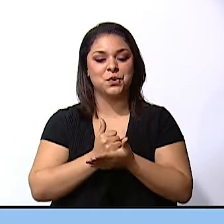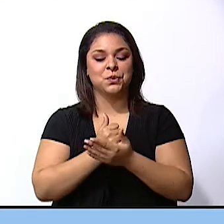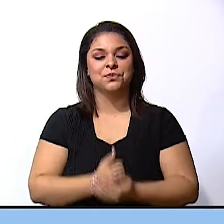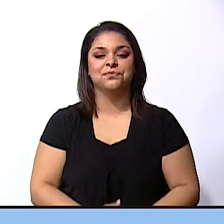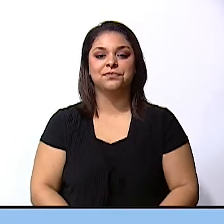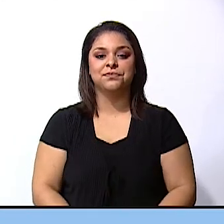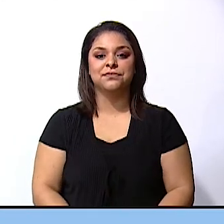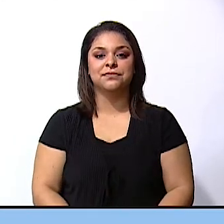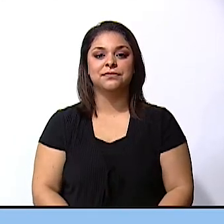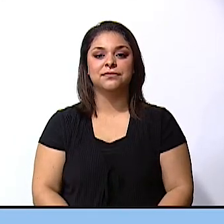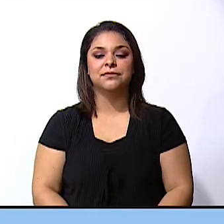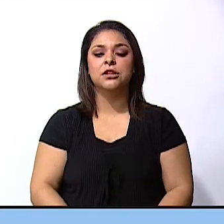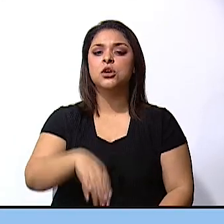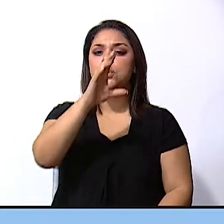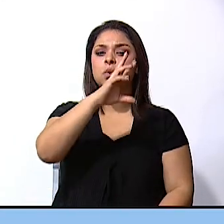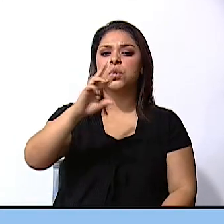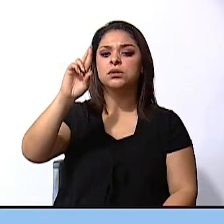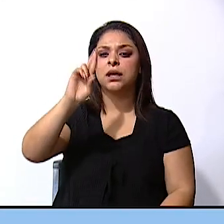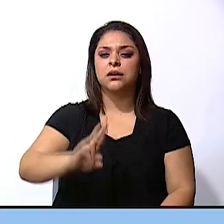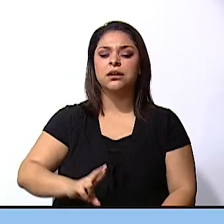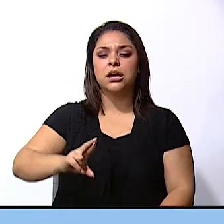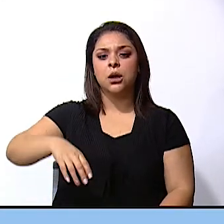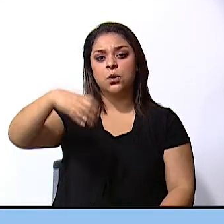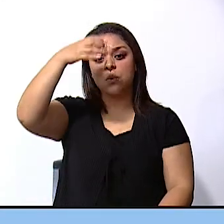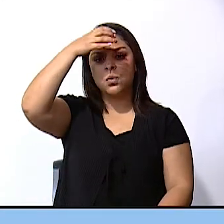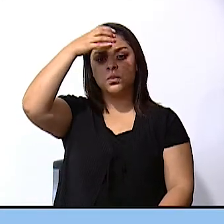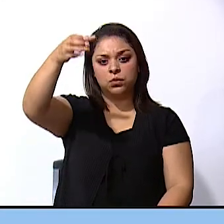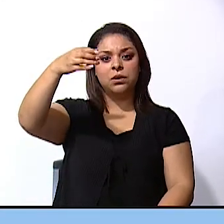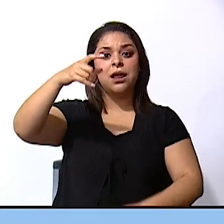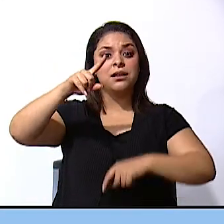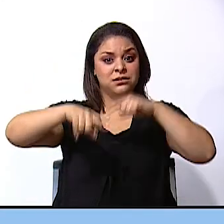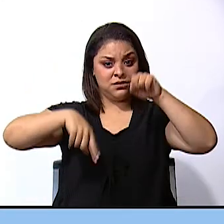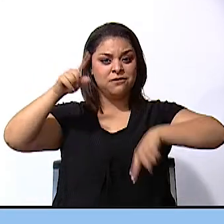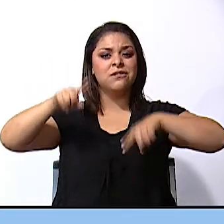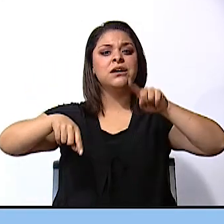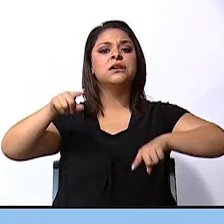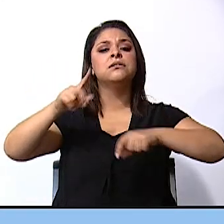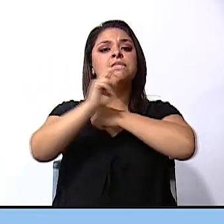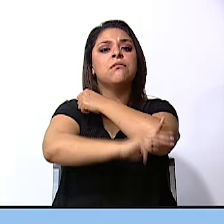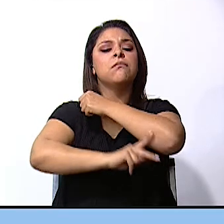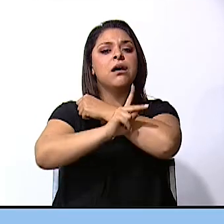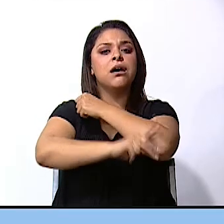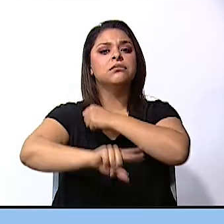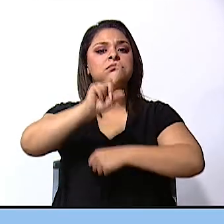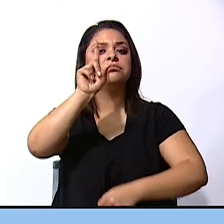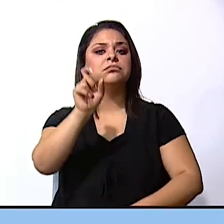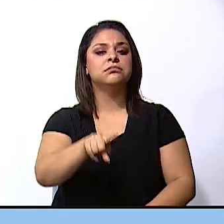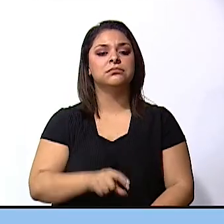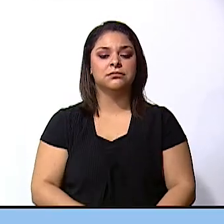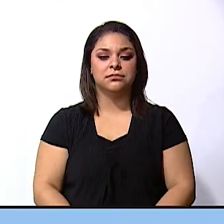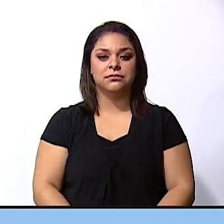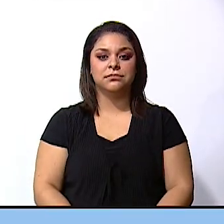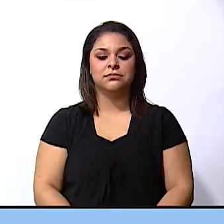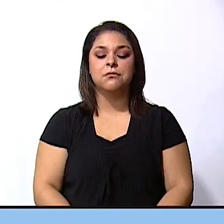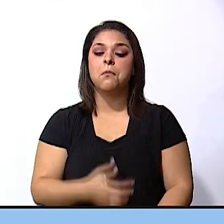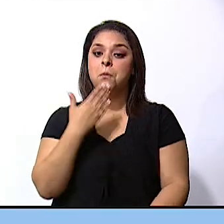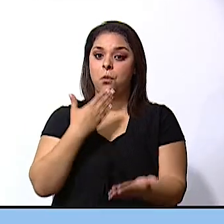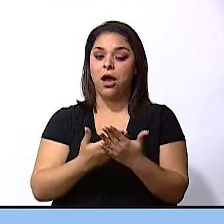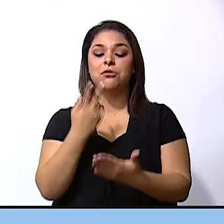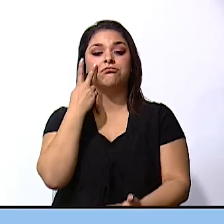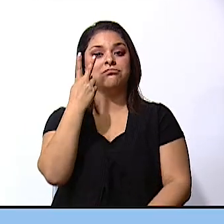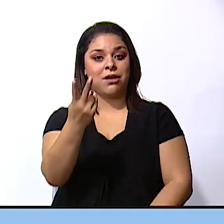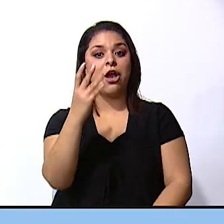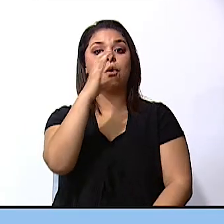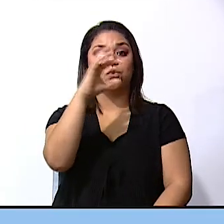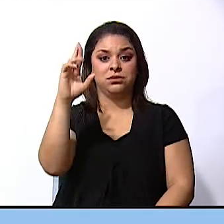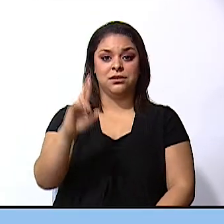Is Costa Rica a culturally diverse country? Well, let's see. Costa Rica is a country